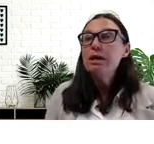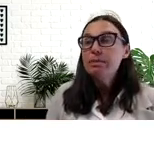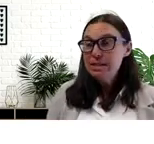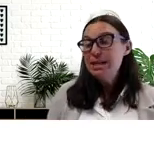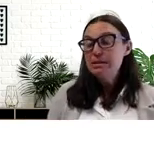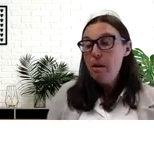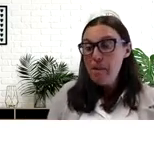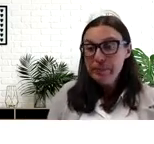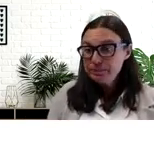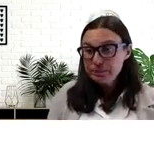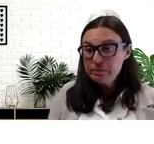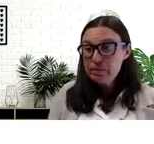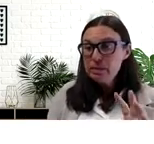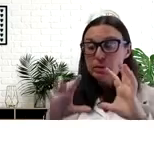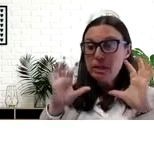was struck by the date.